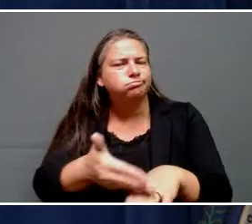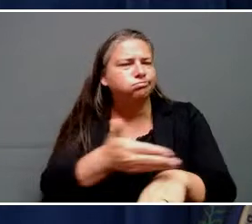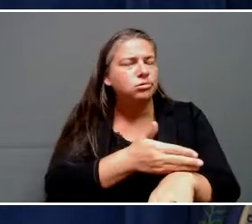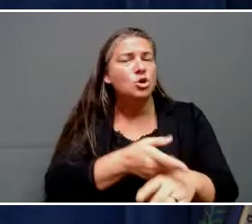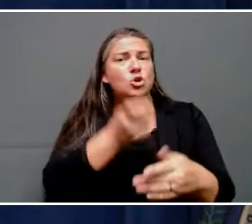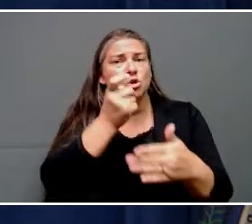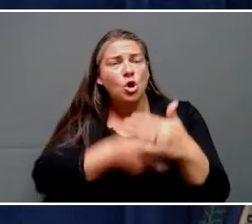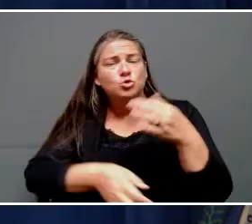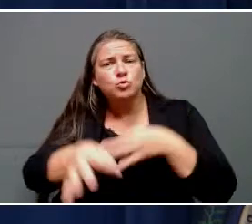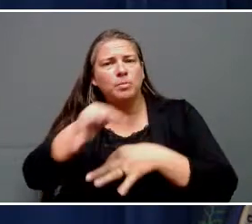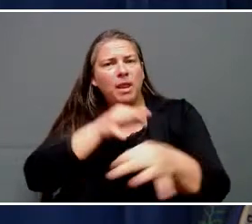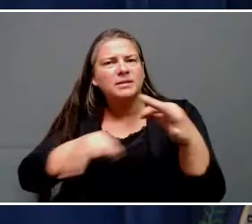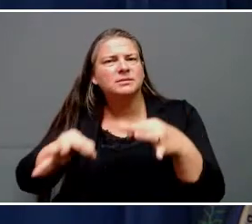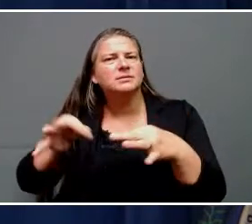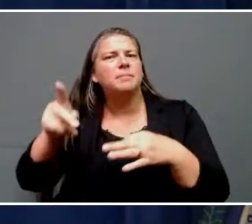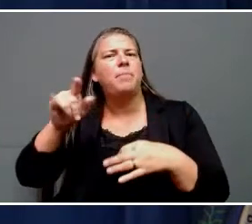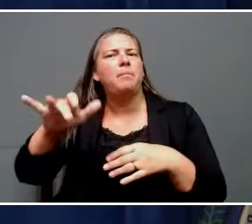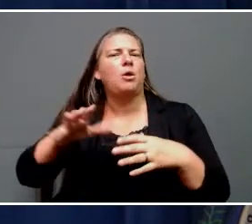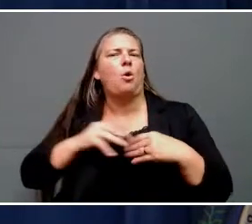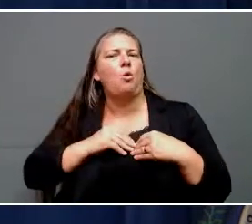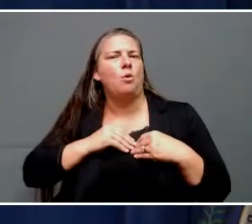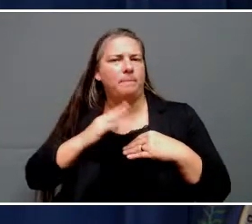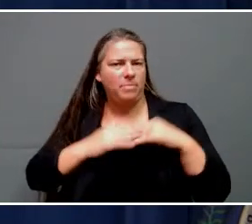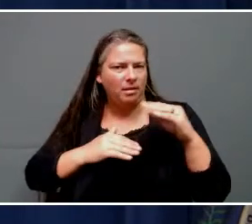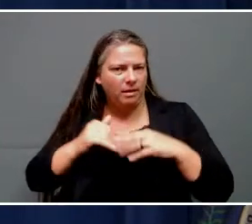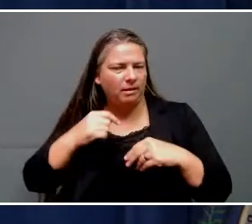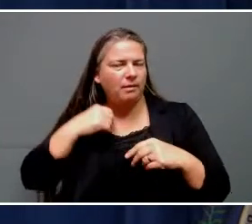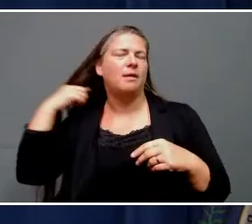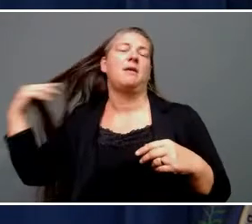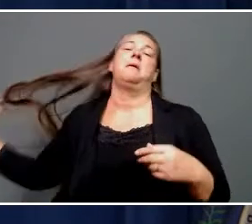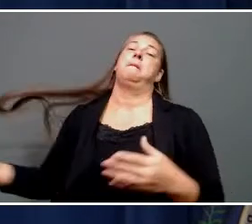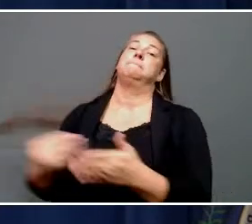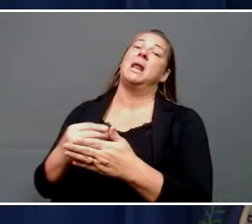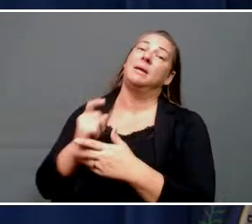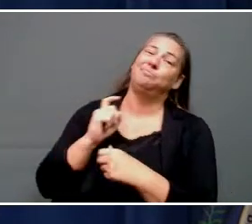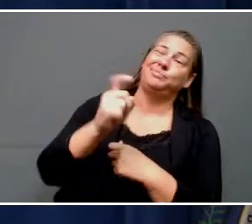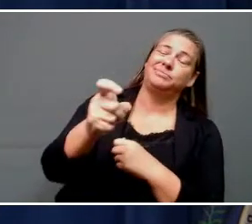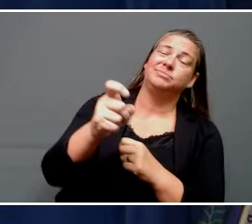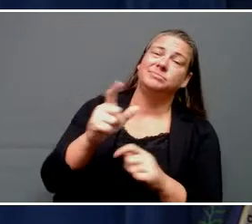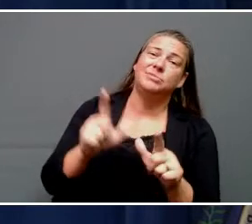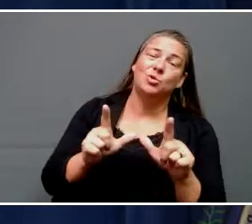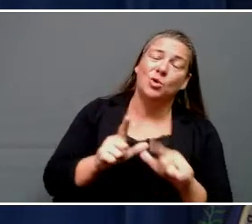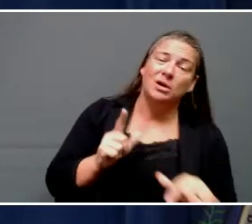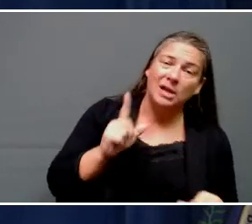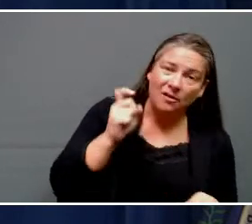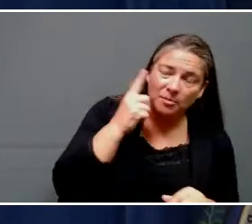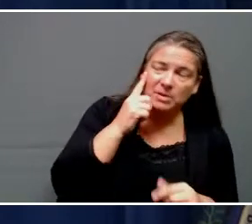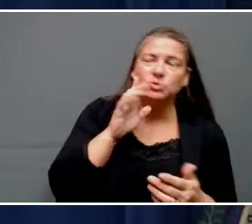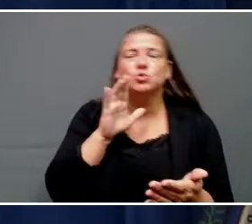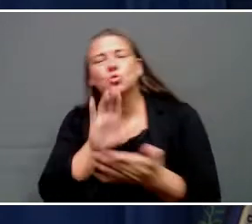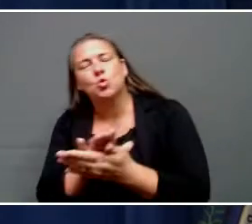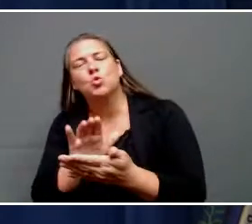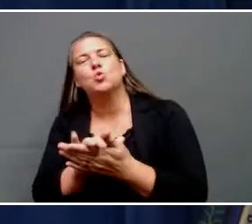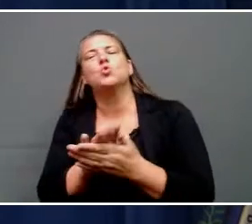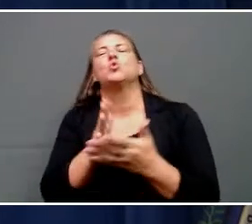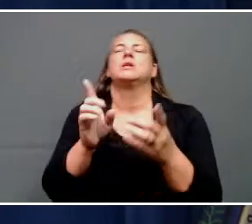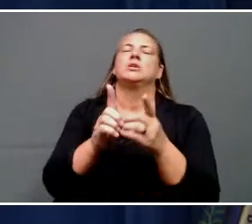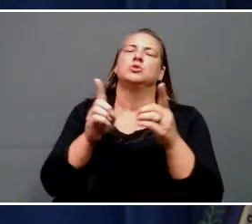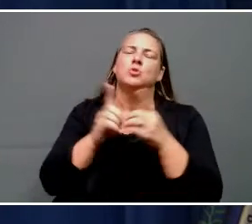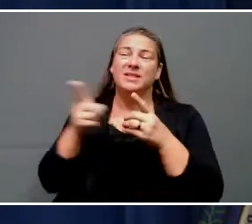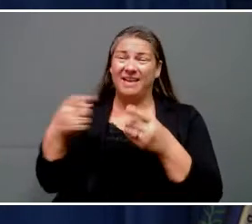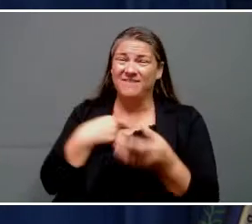owned buildings and contents, and advancement of funds to local governments, utilities, and school districts experiencing strained fiscal